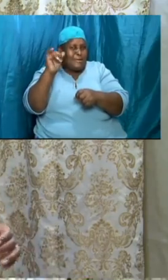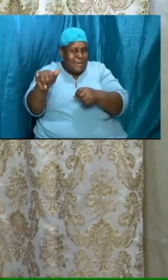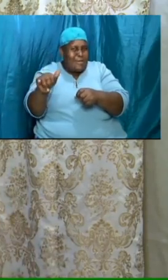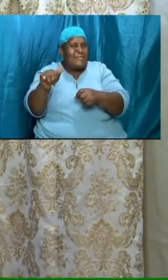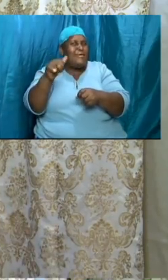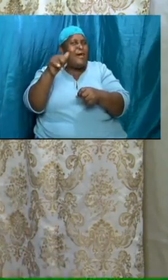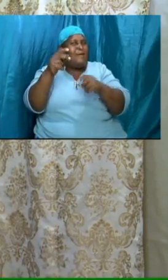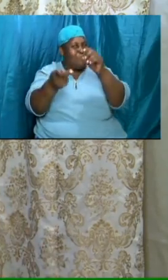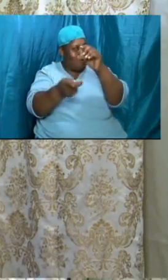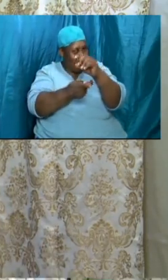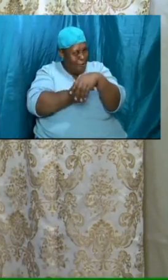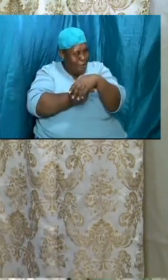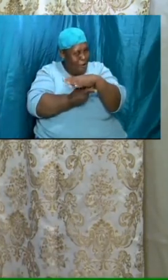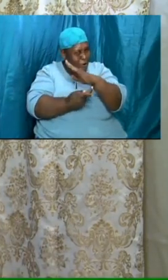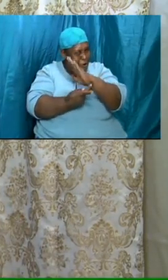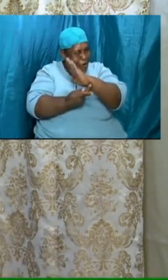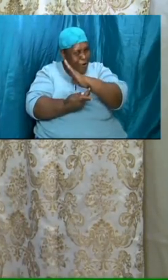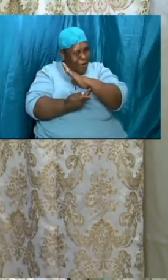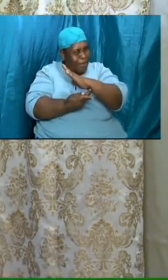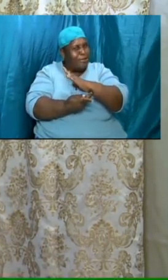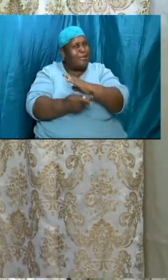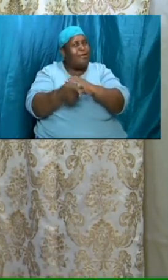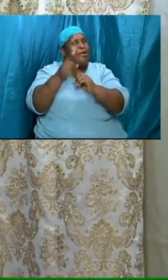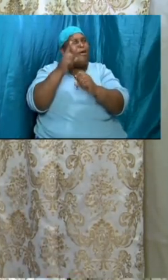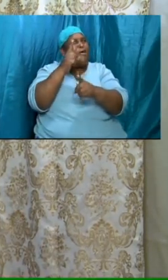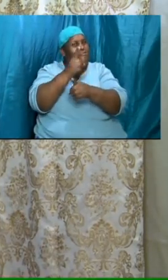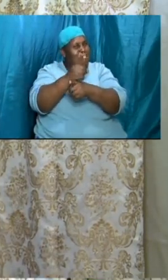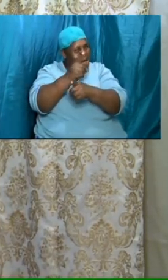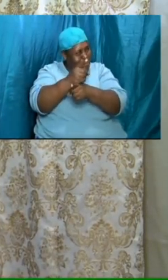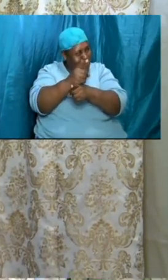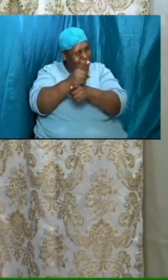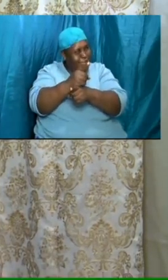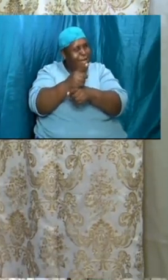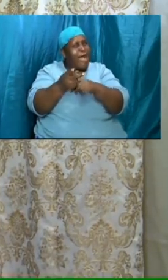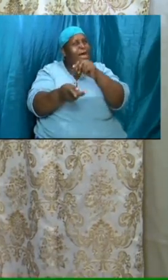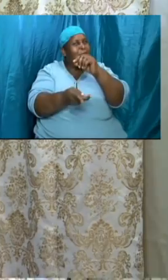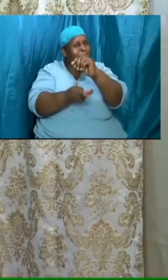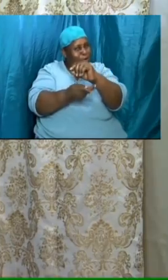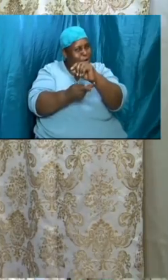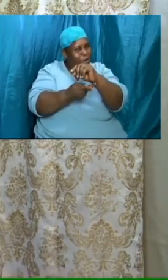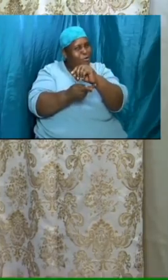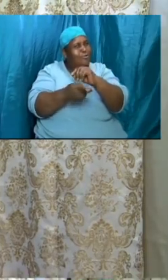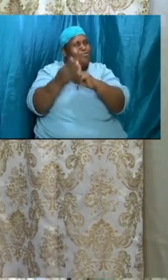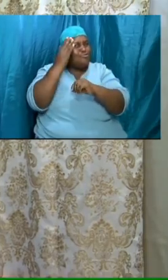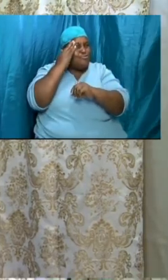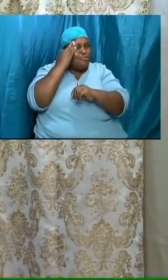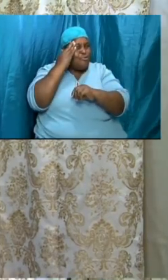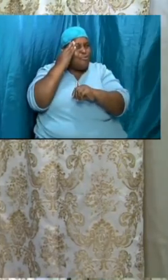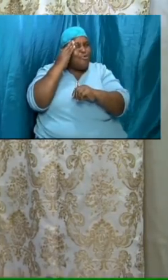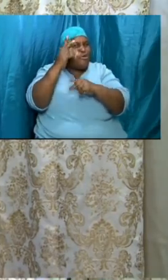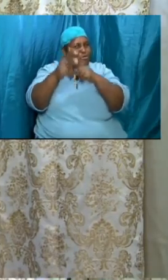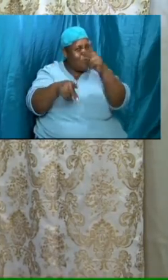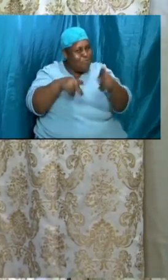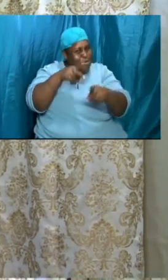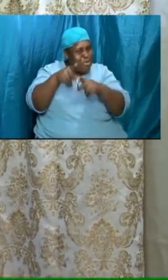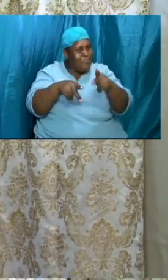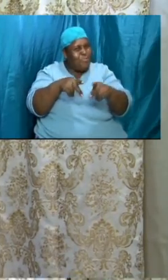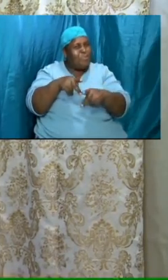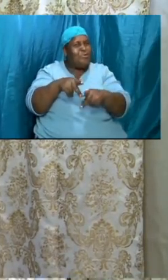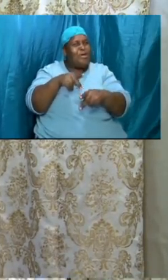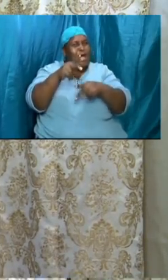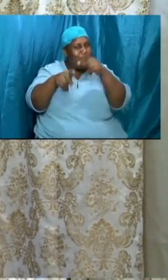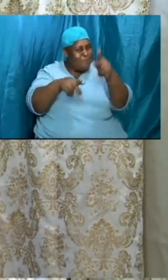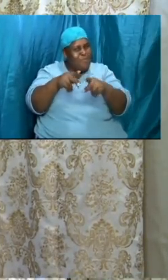correct so they will know paul and paul will know them and the vindication will take